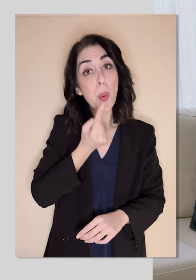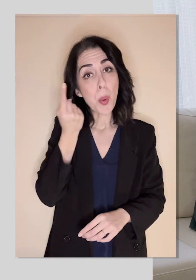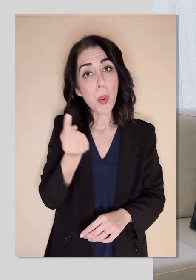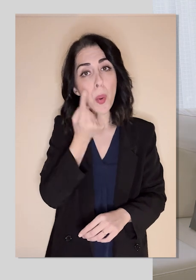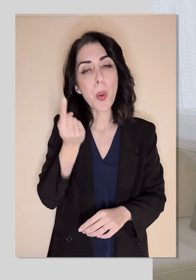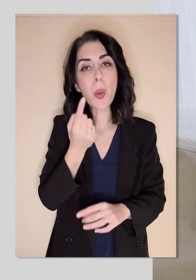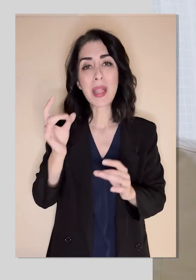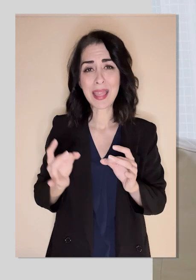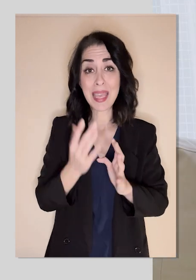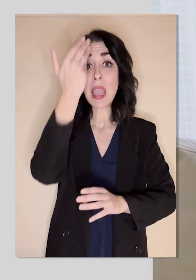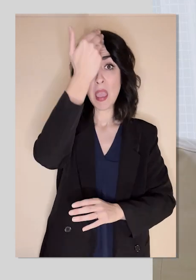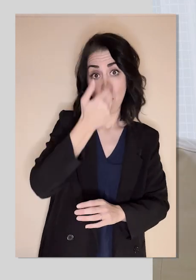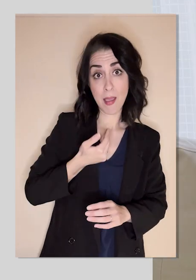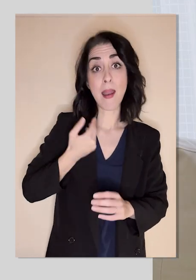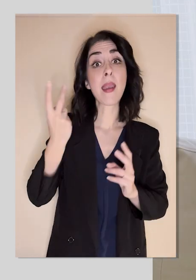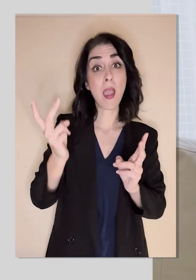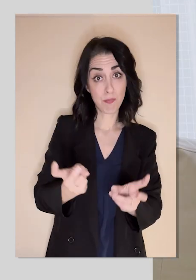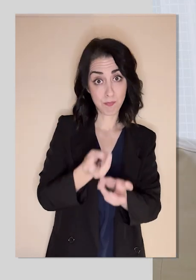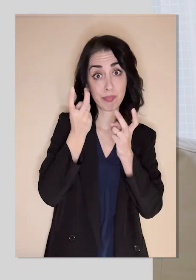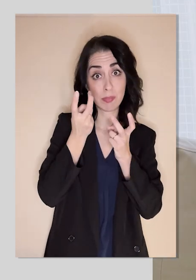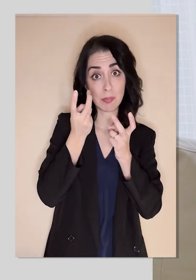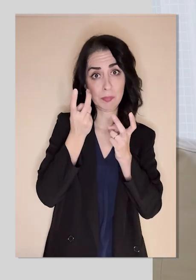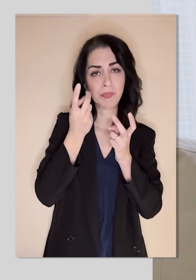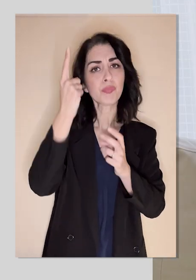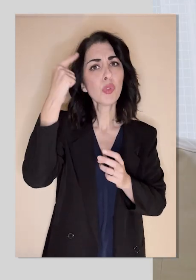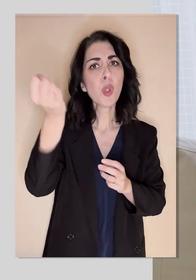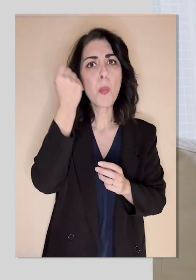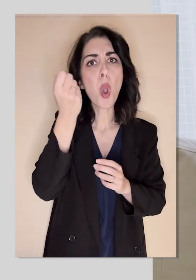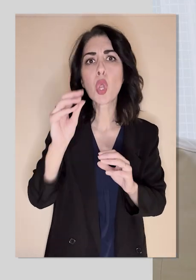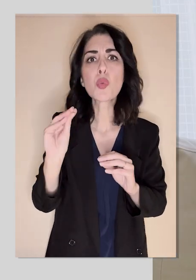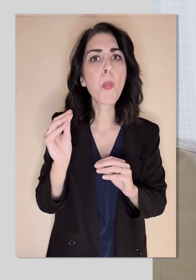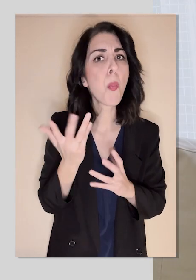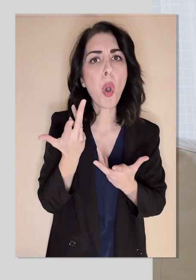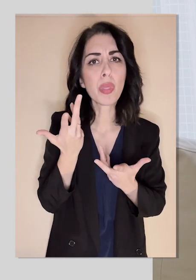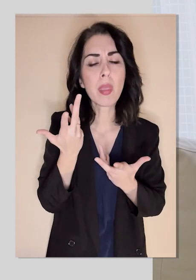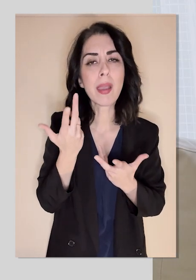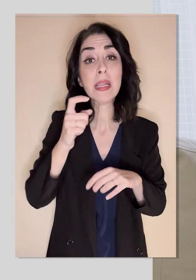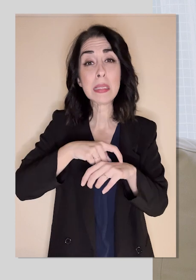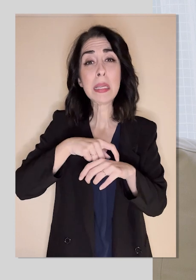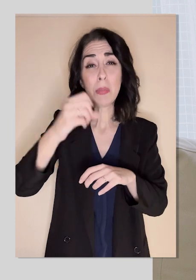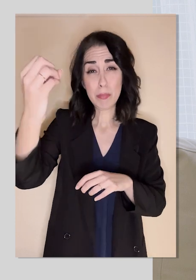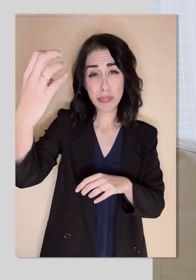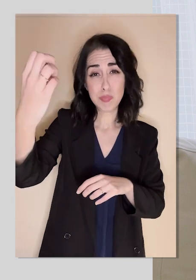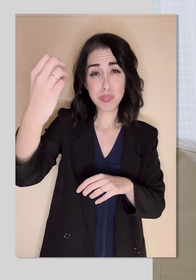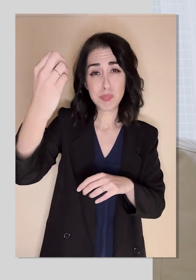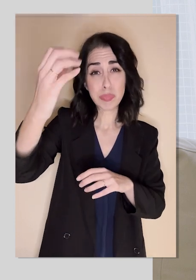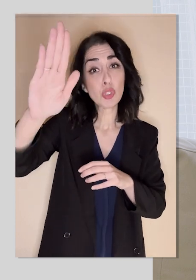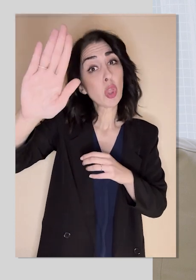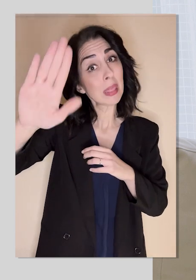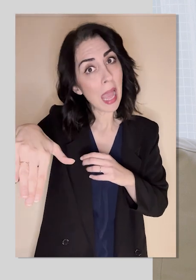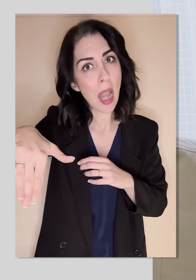they have migraine, the migraine pain comes towards the end of that or follows it fairly quickly.